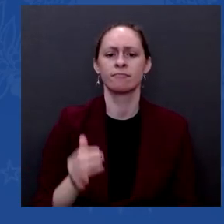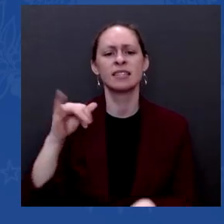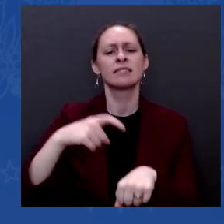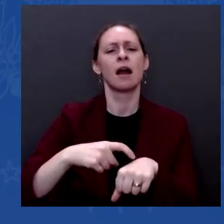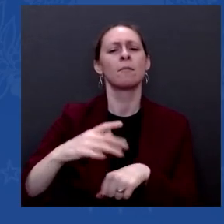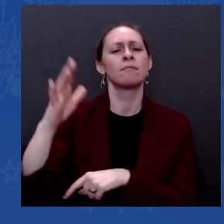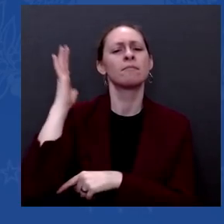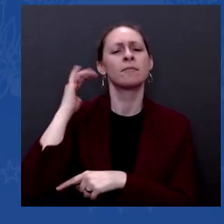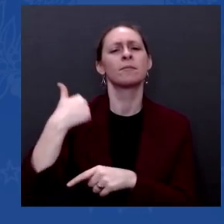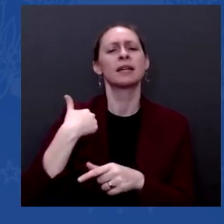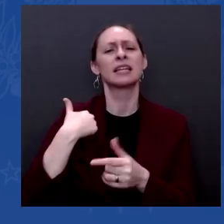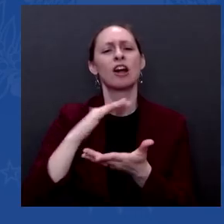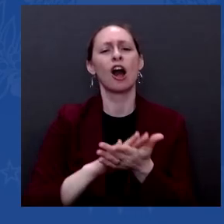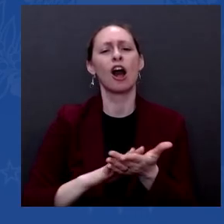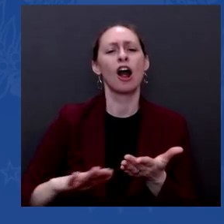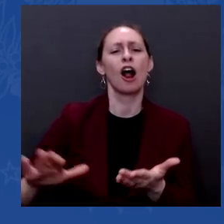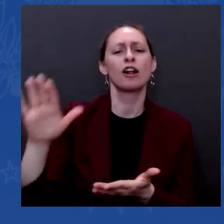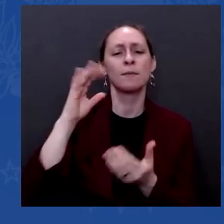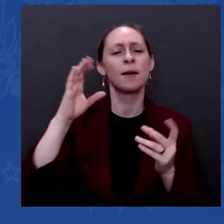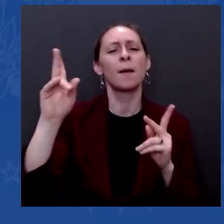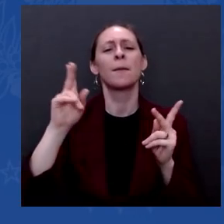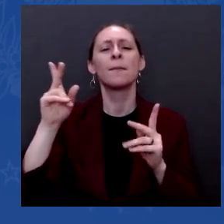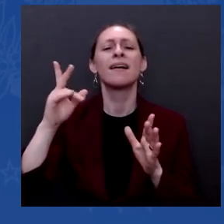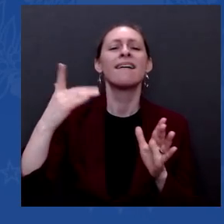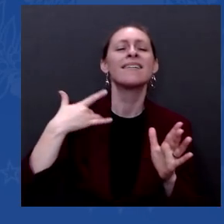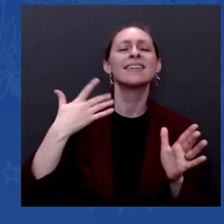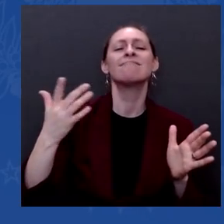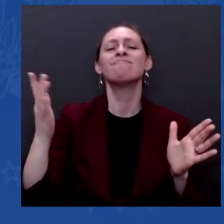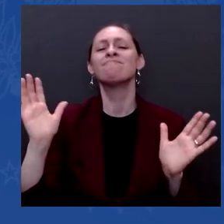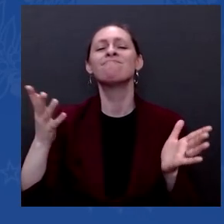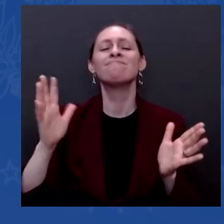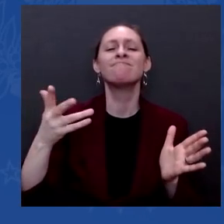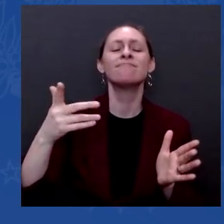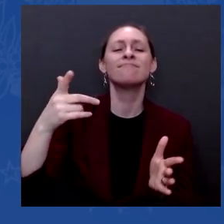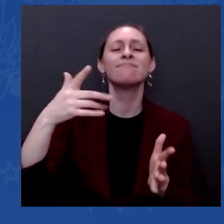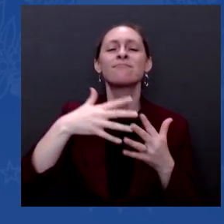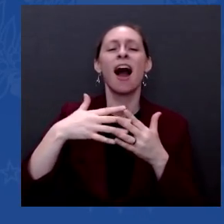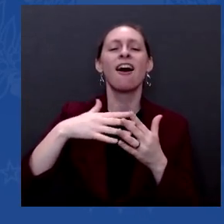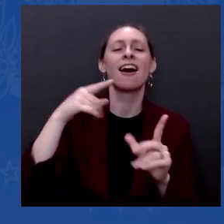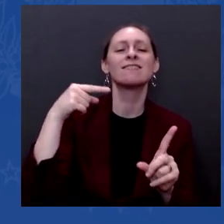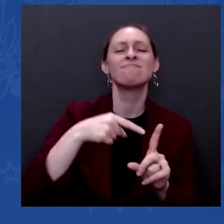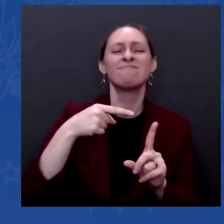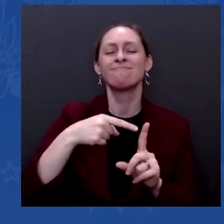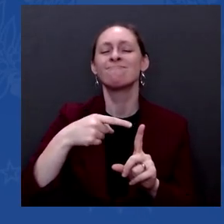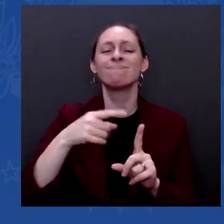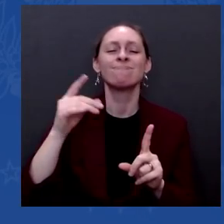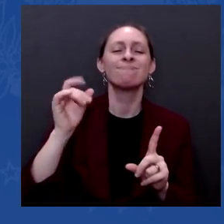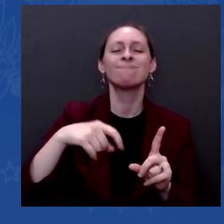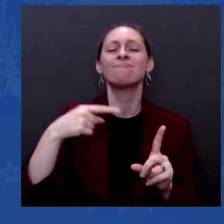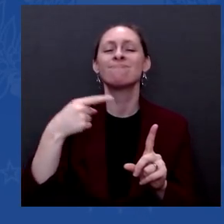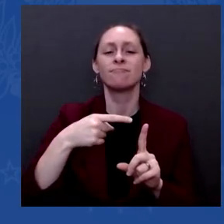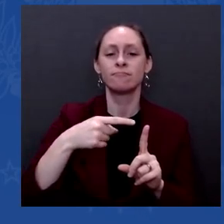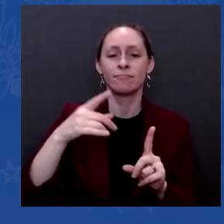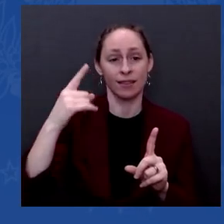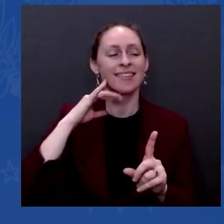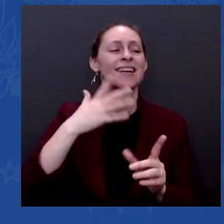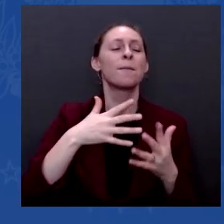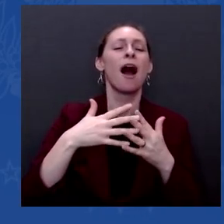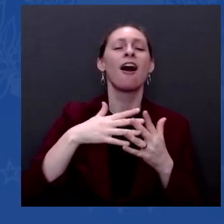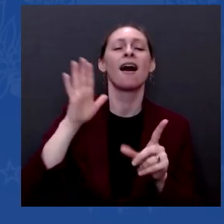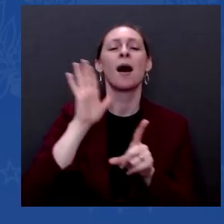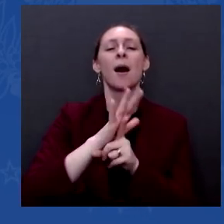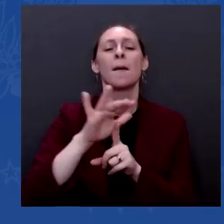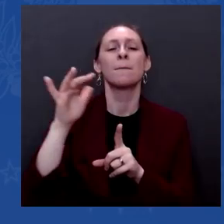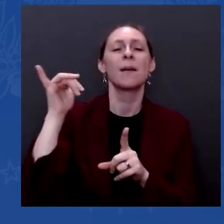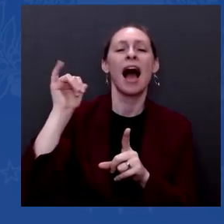Everything south of the Mexican border is America's front yard. And we're equal people. We don't dictate what